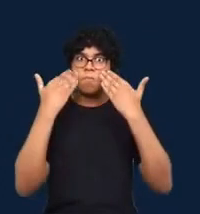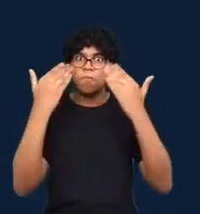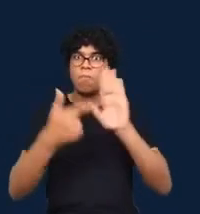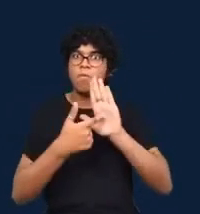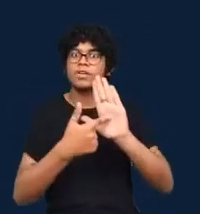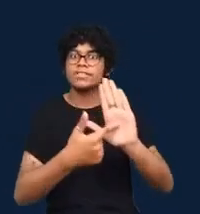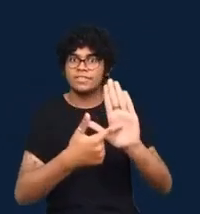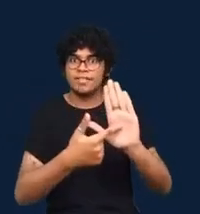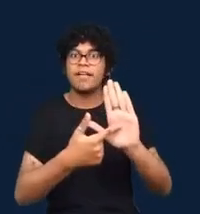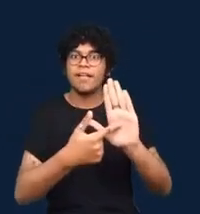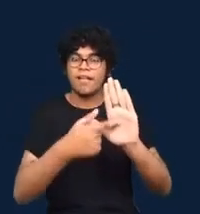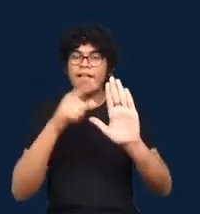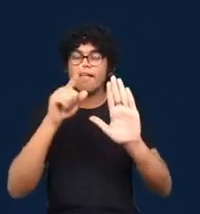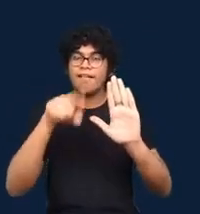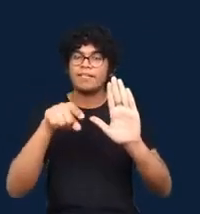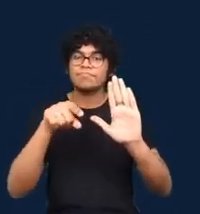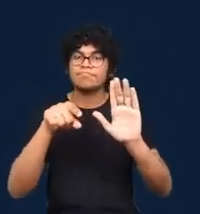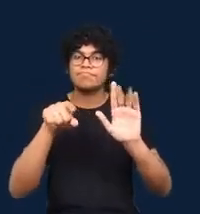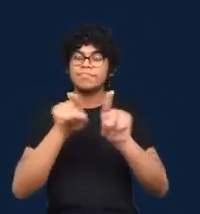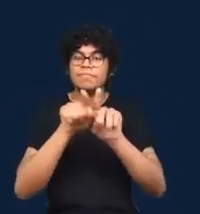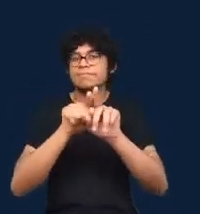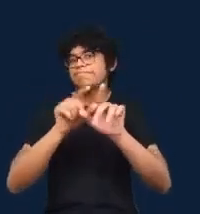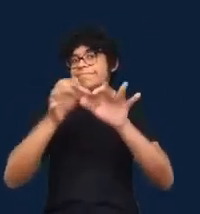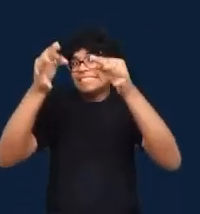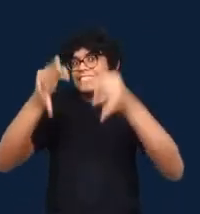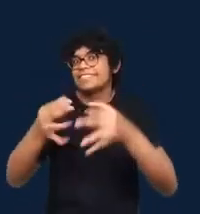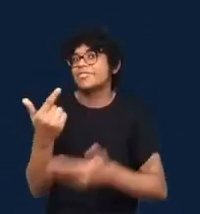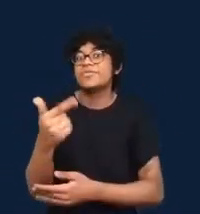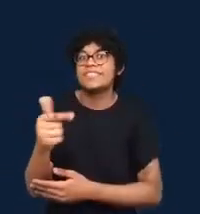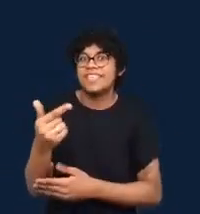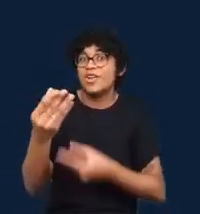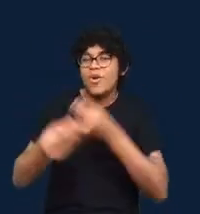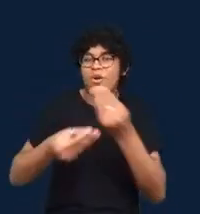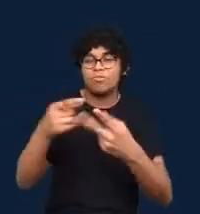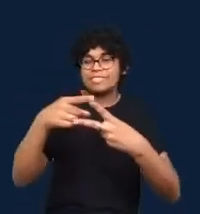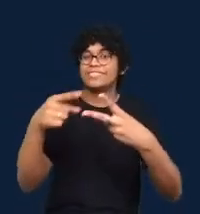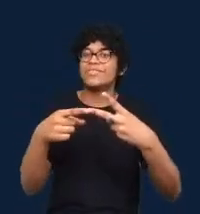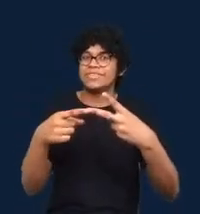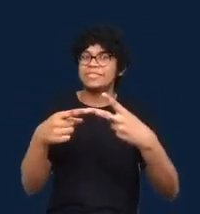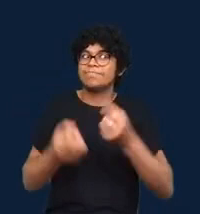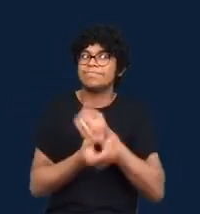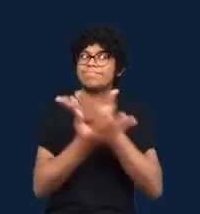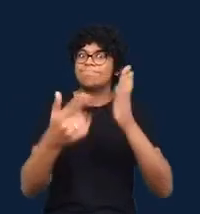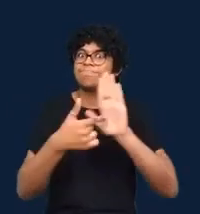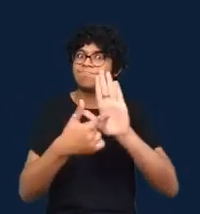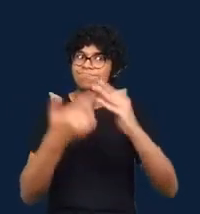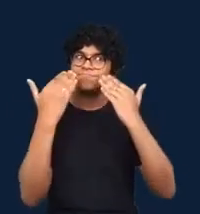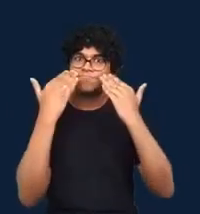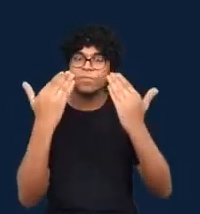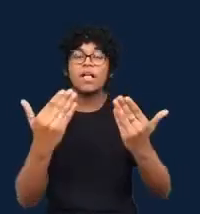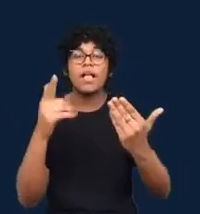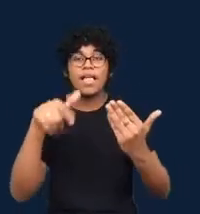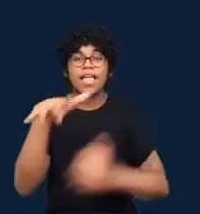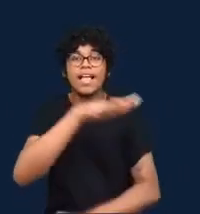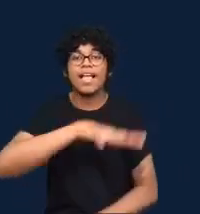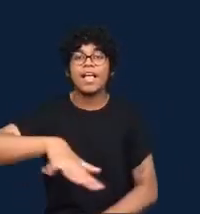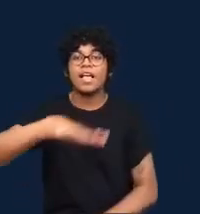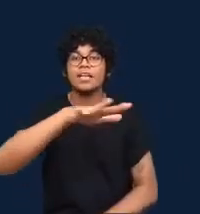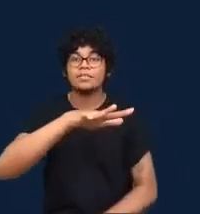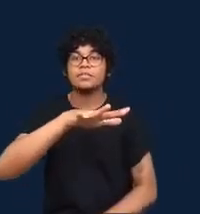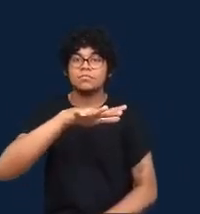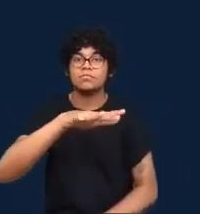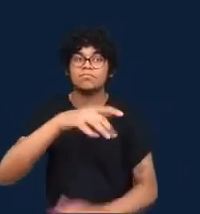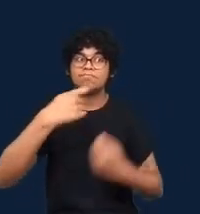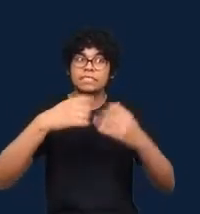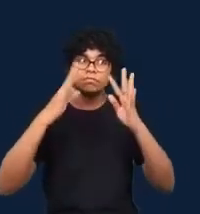And one of the areas that he suggests requires more attention is how uncertainty is represented in data